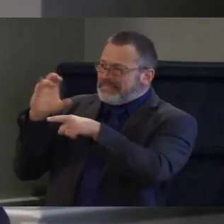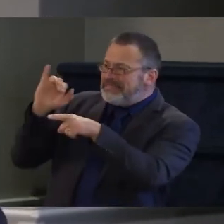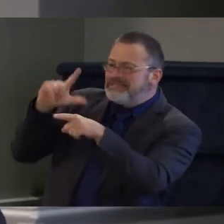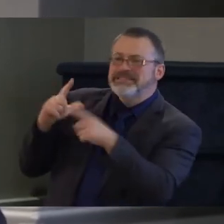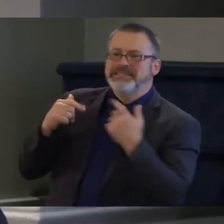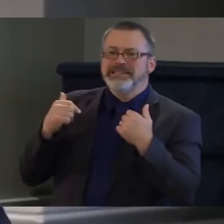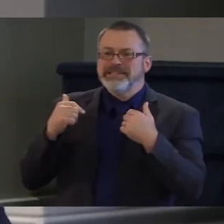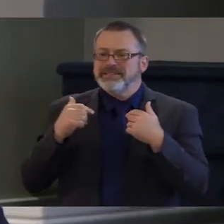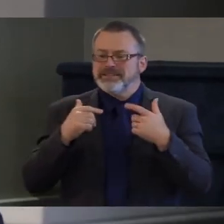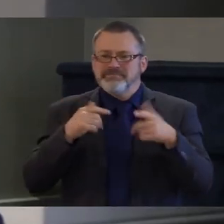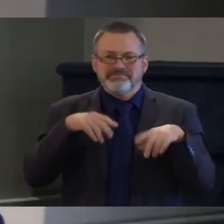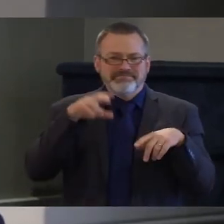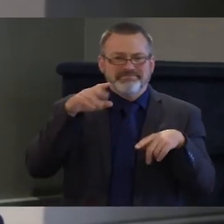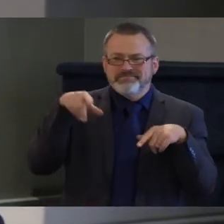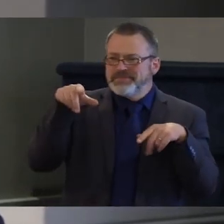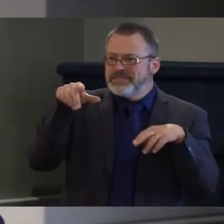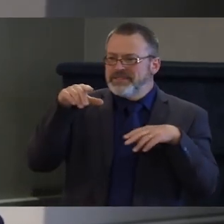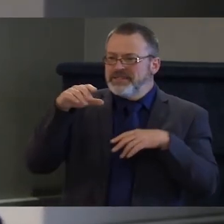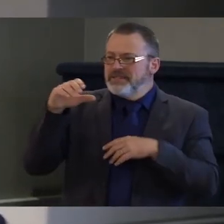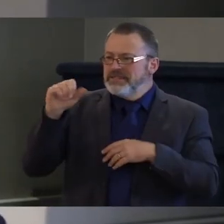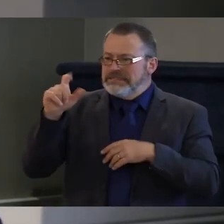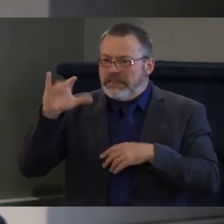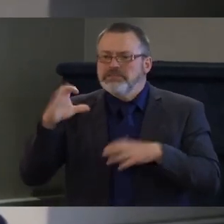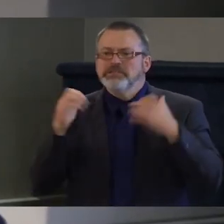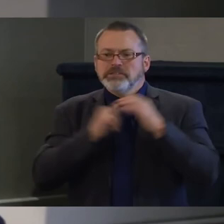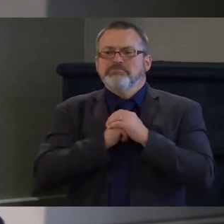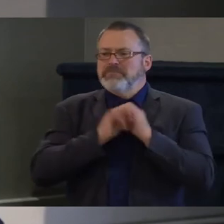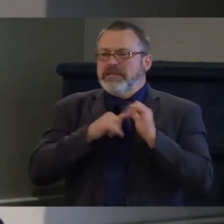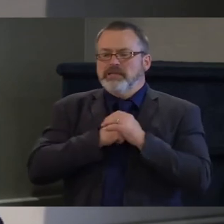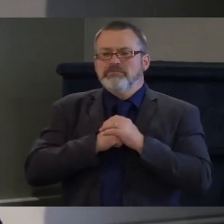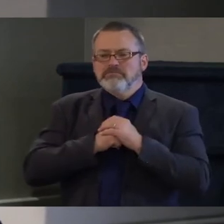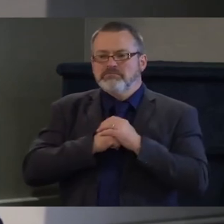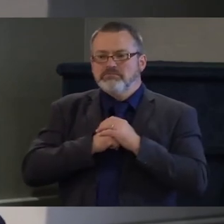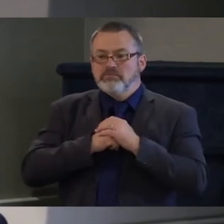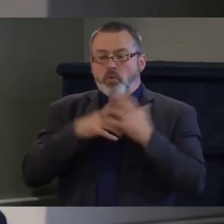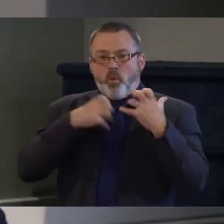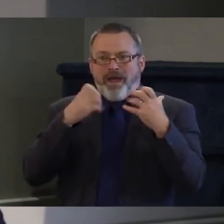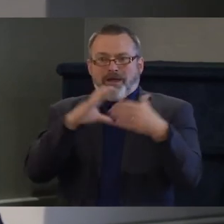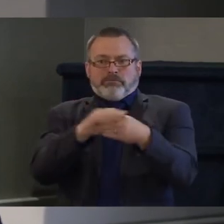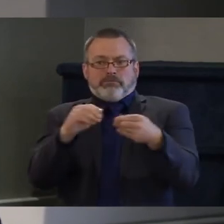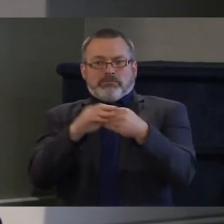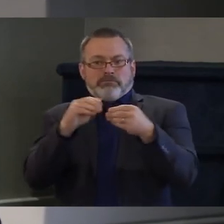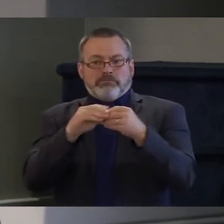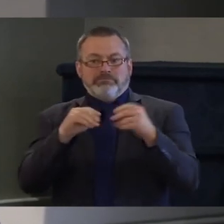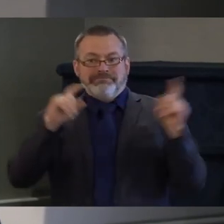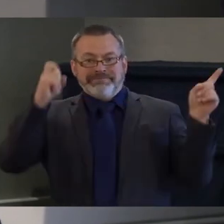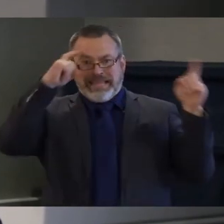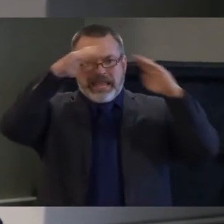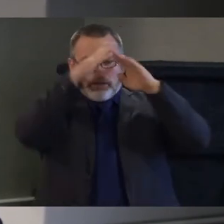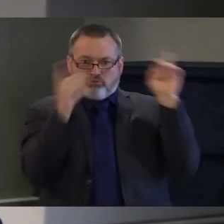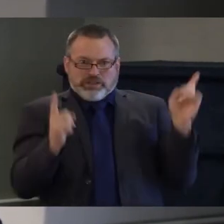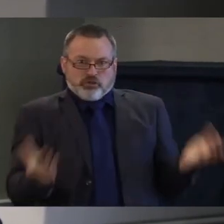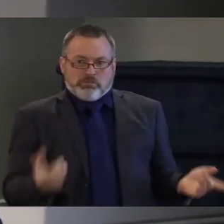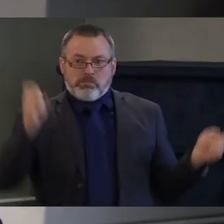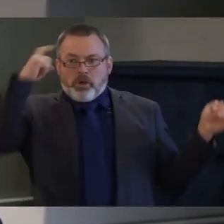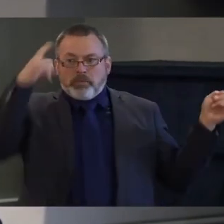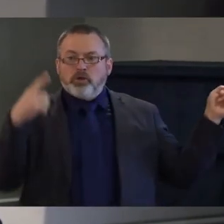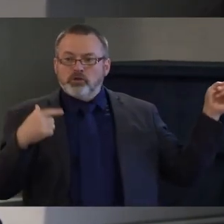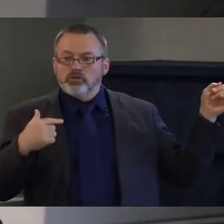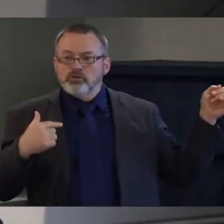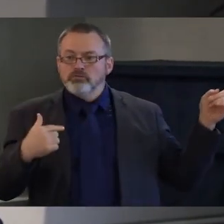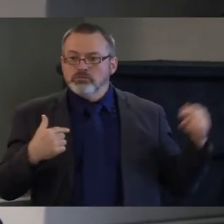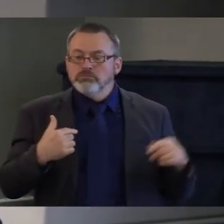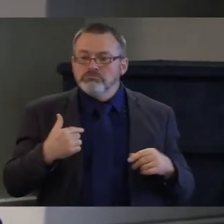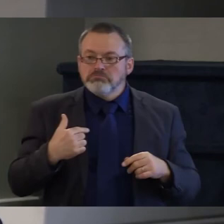i want you to know that the state house here in montpelier isn't congress and certainly montpelier is in